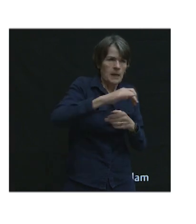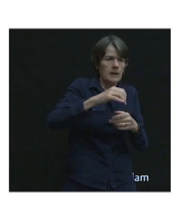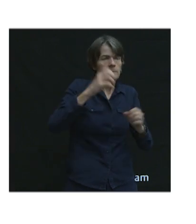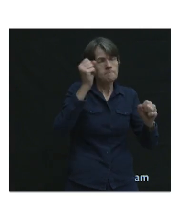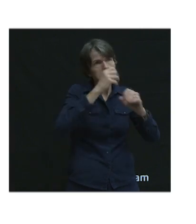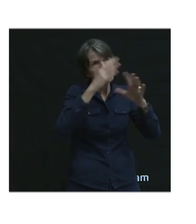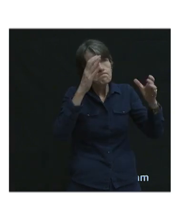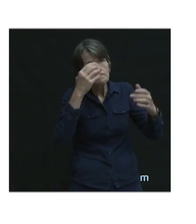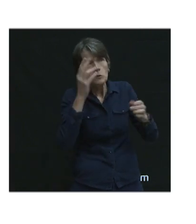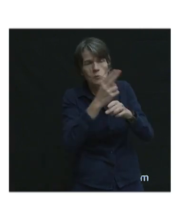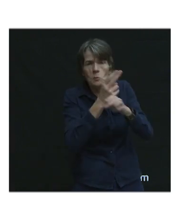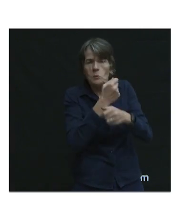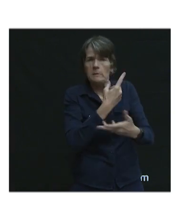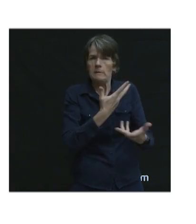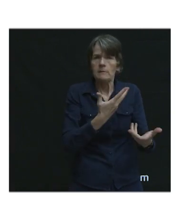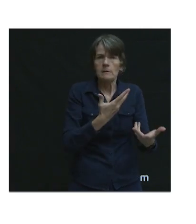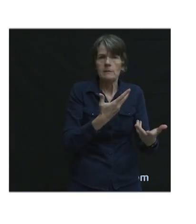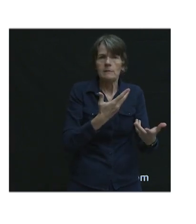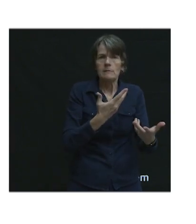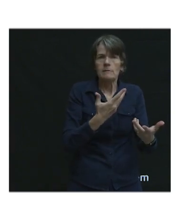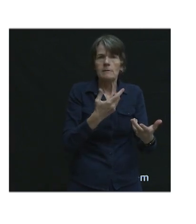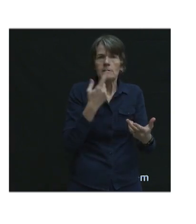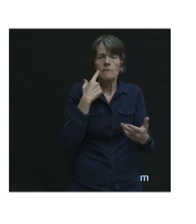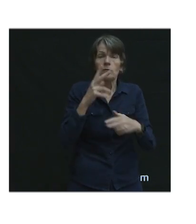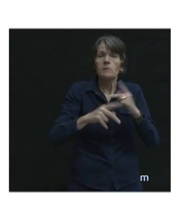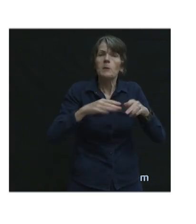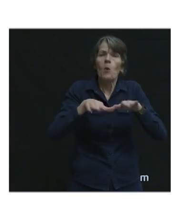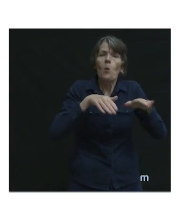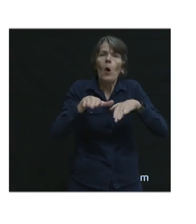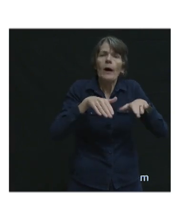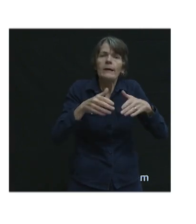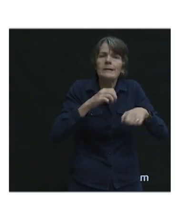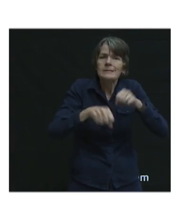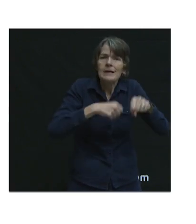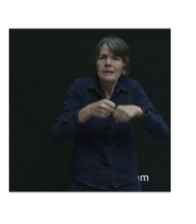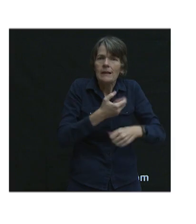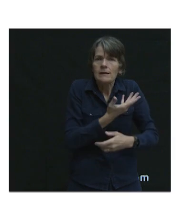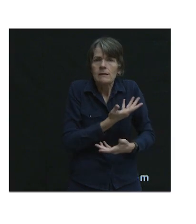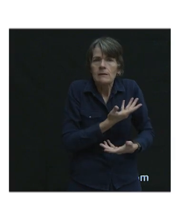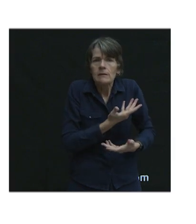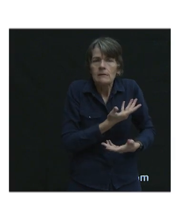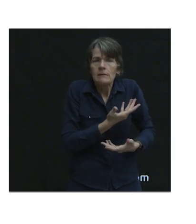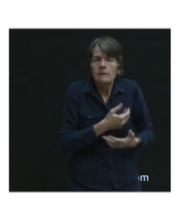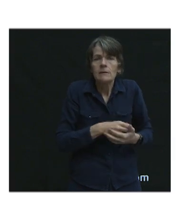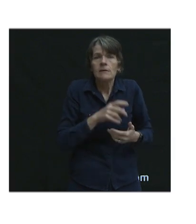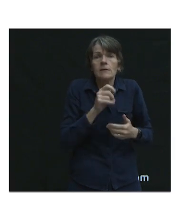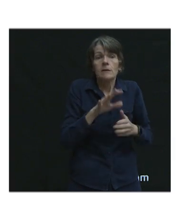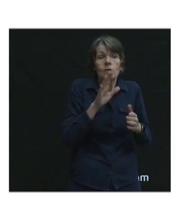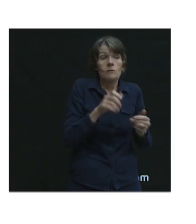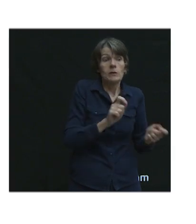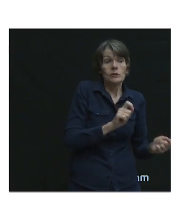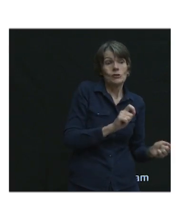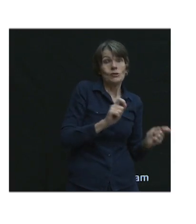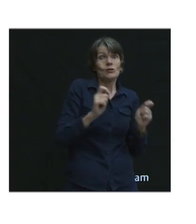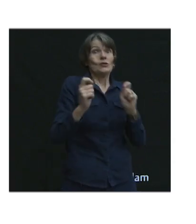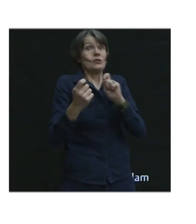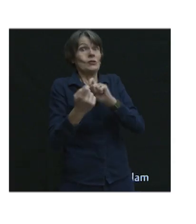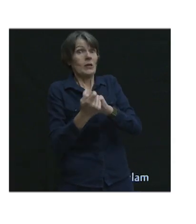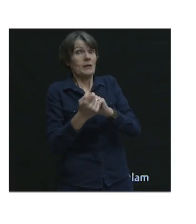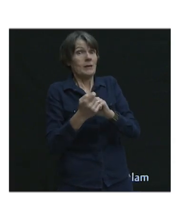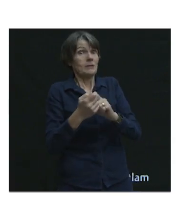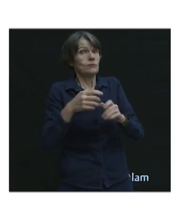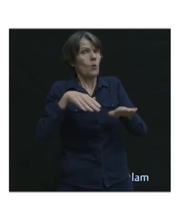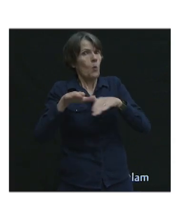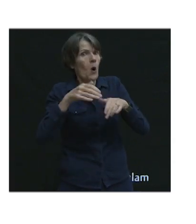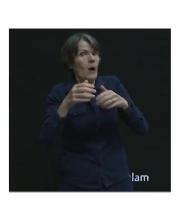or a visualization of the kind of space that we give to people walking or people cycling. And if we're going to shift the paradigm so these modes are priorities,